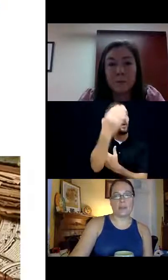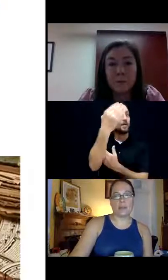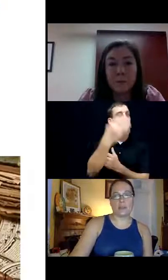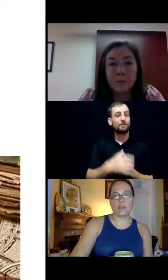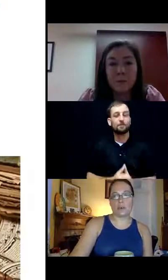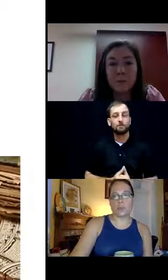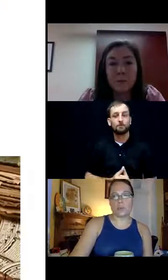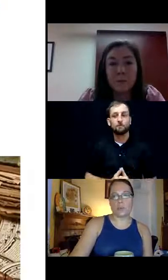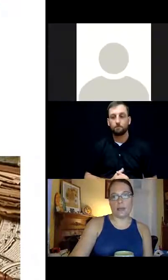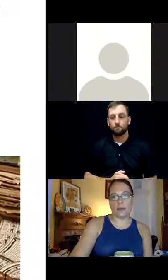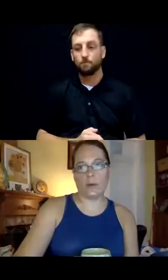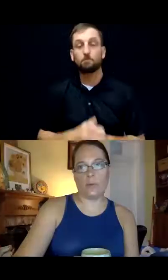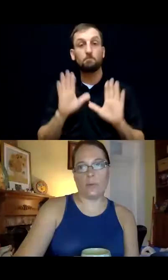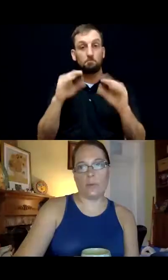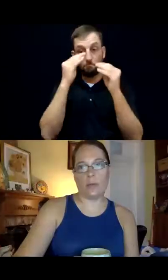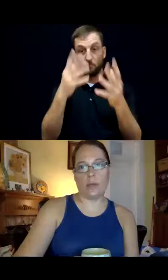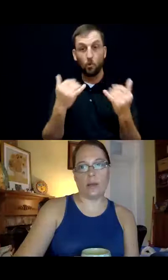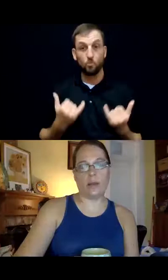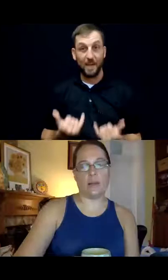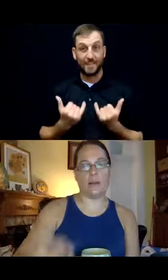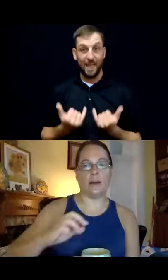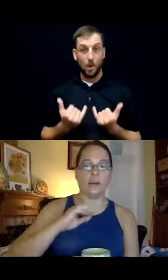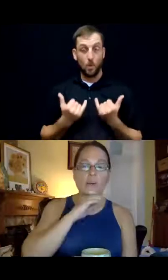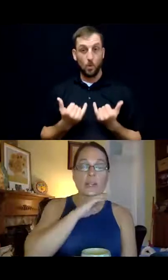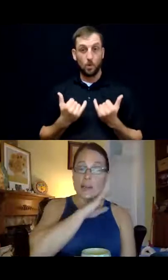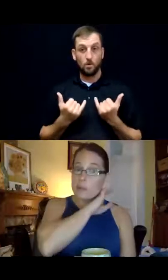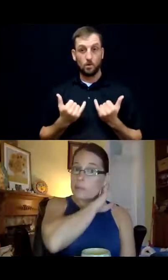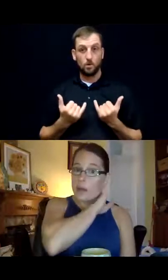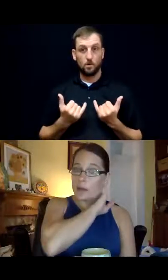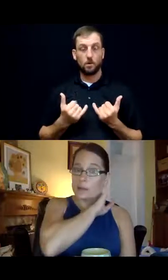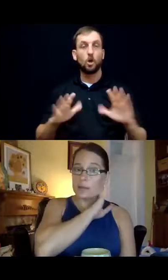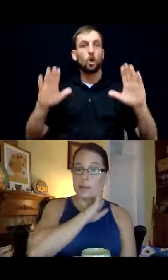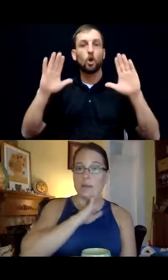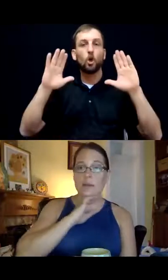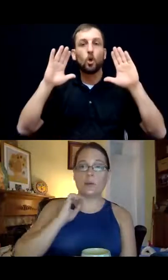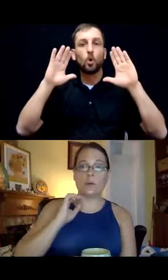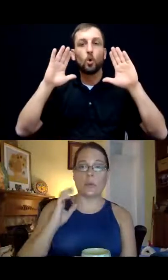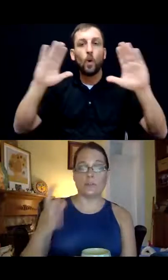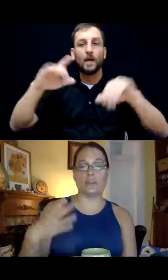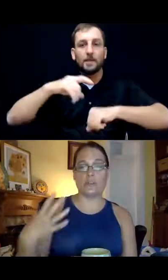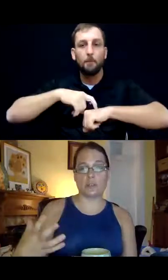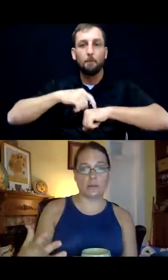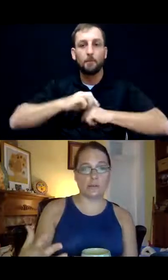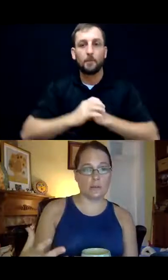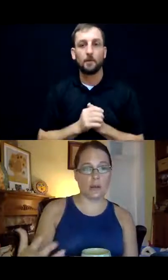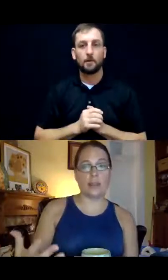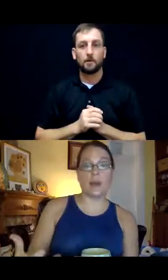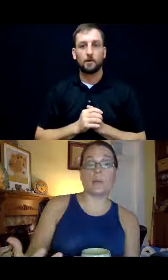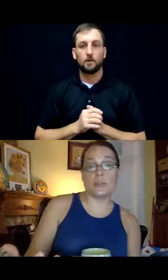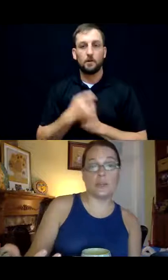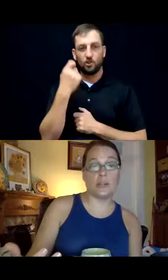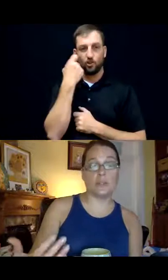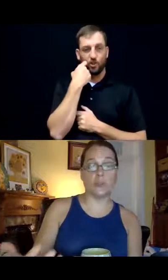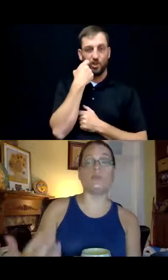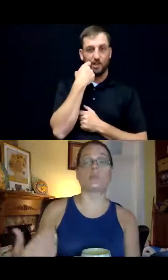So right now we are in a great time that we have just gotten the